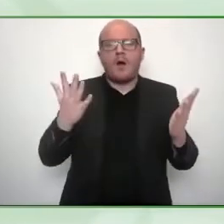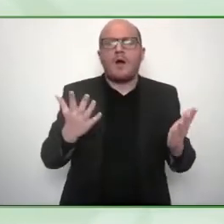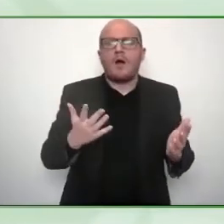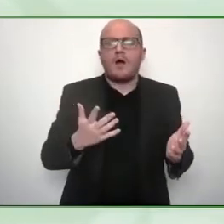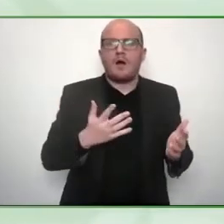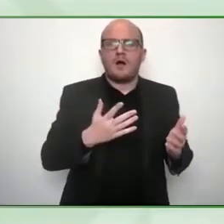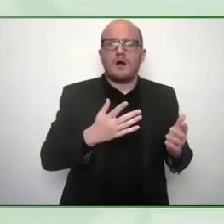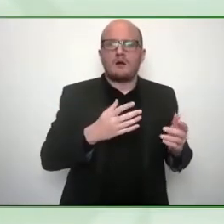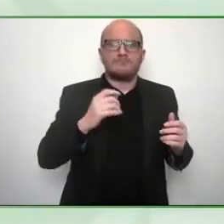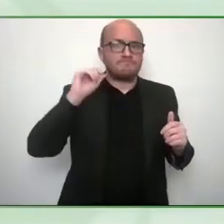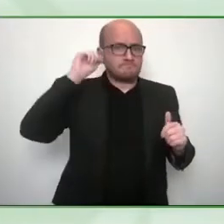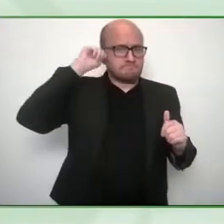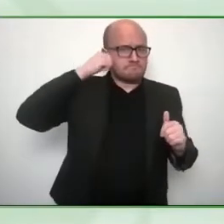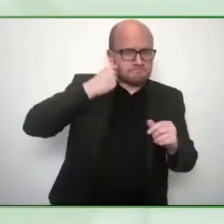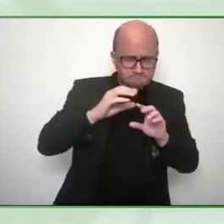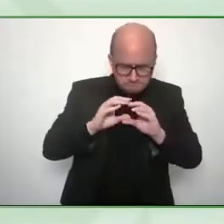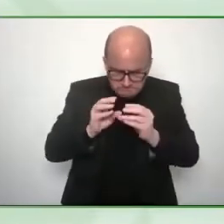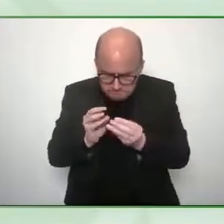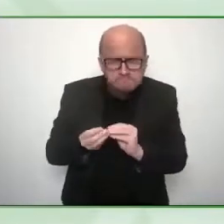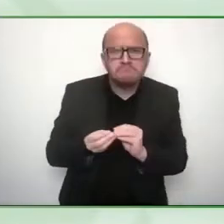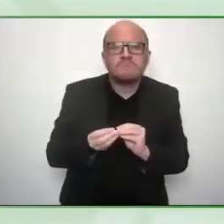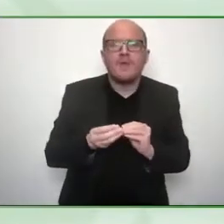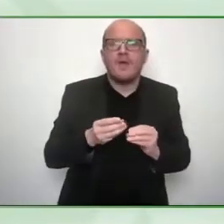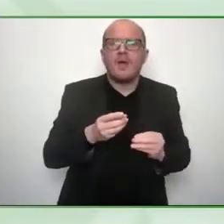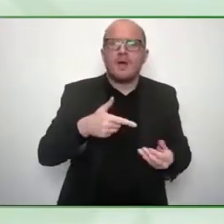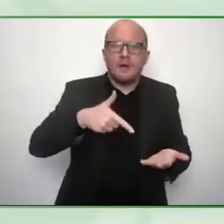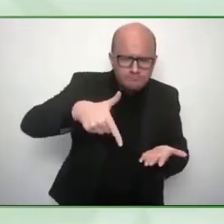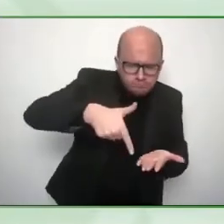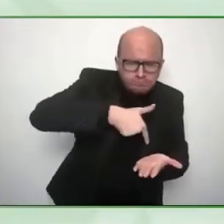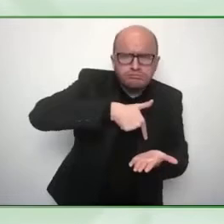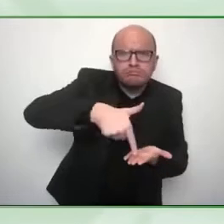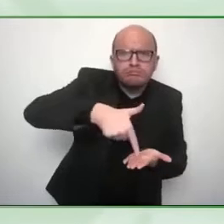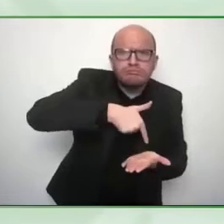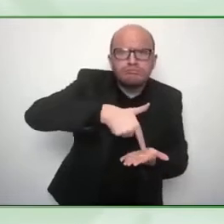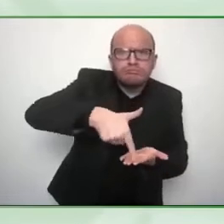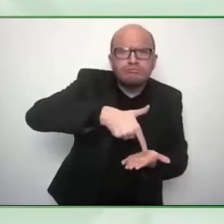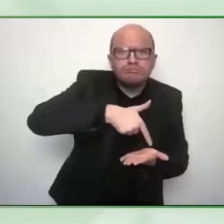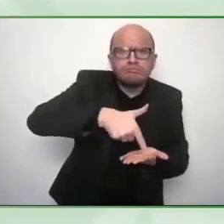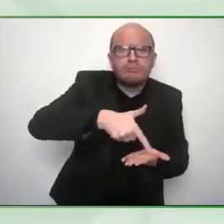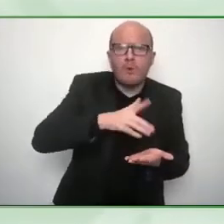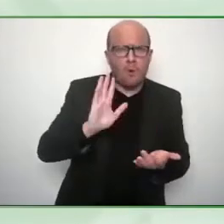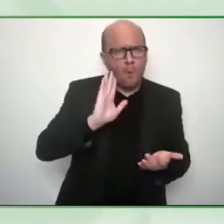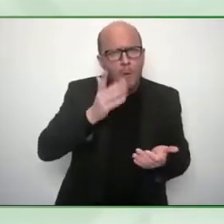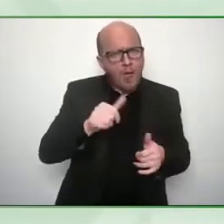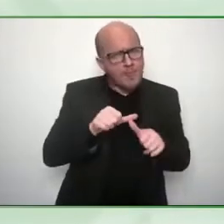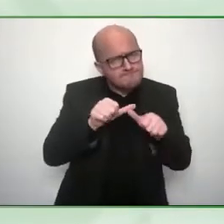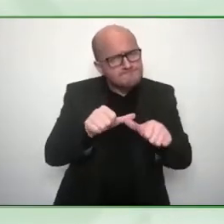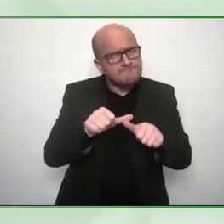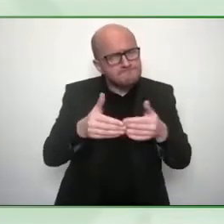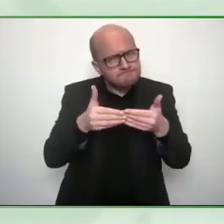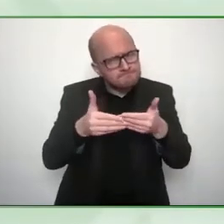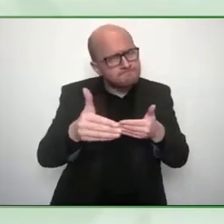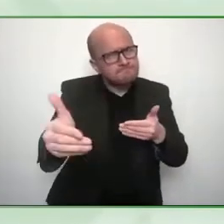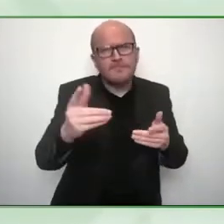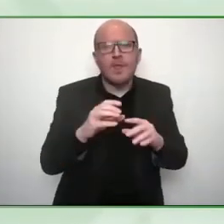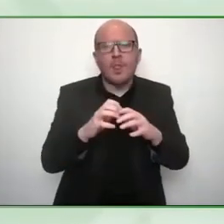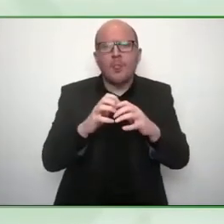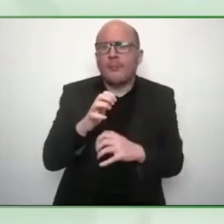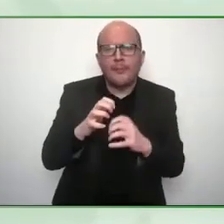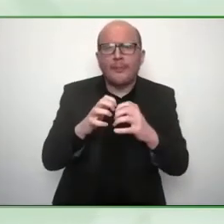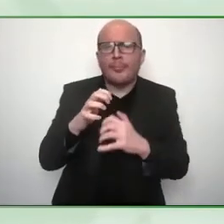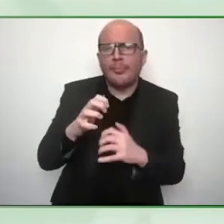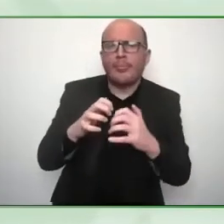good solid robust devices that are going to last a long time but have these things um